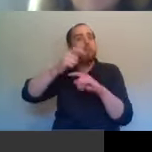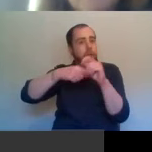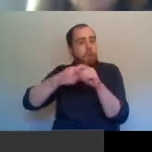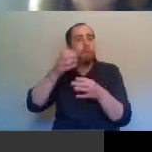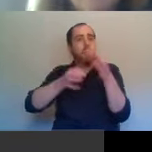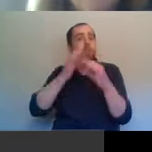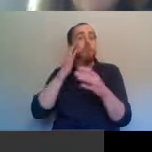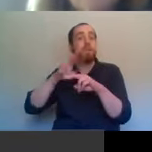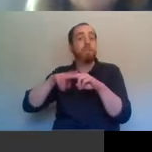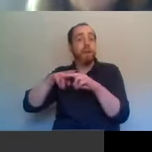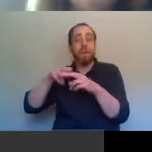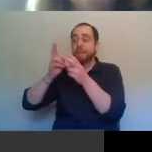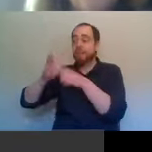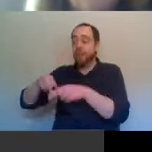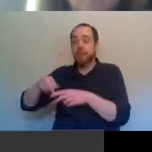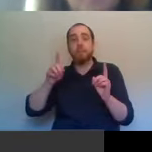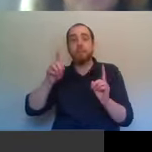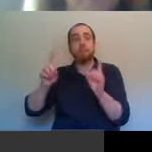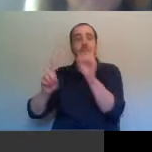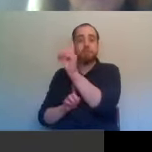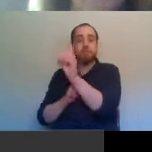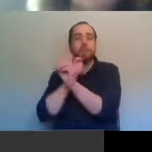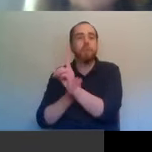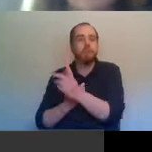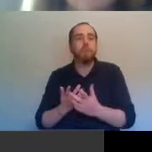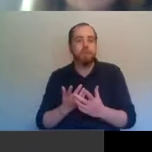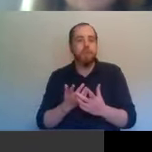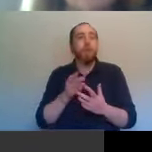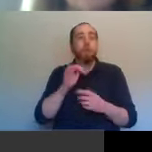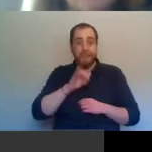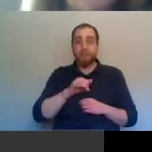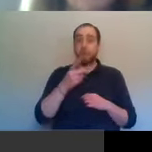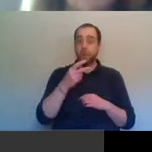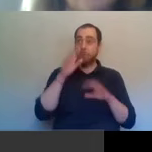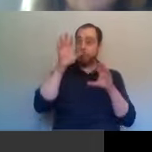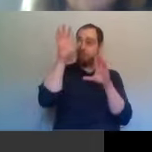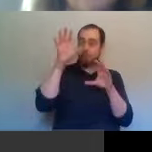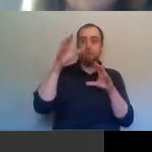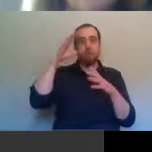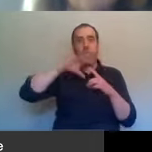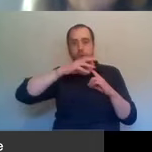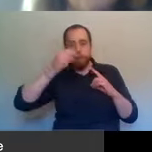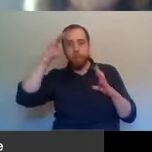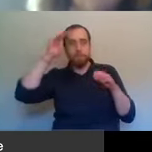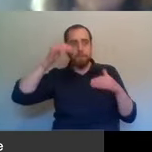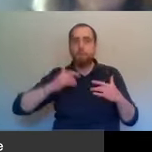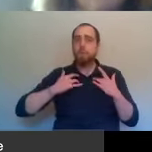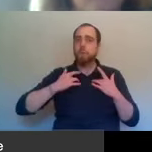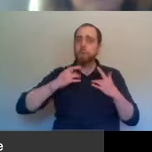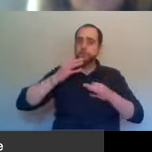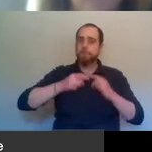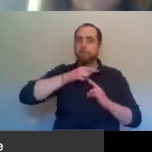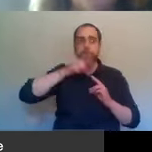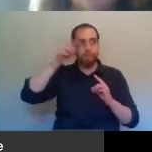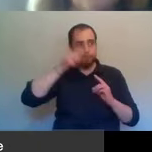there's a complex story. But they are both conservative states. And, you know, the belief is that women have